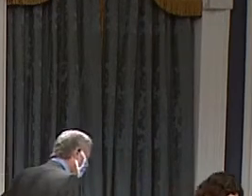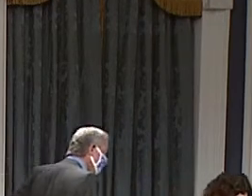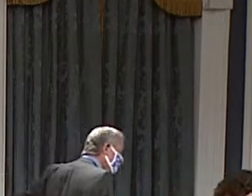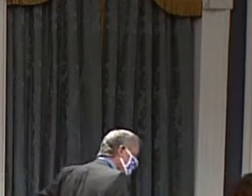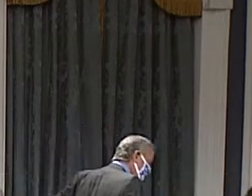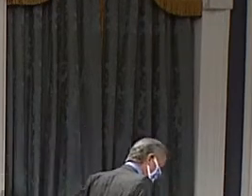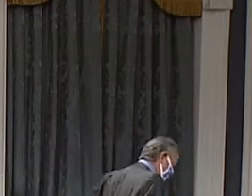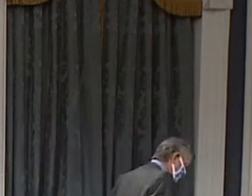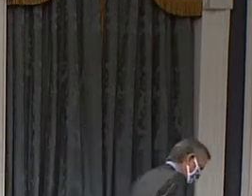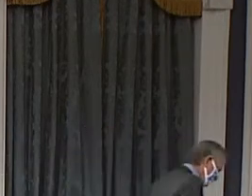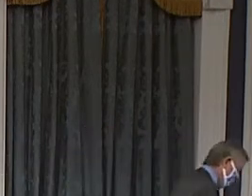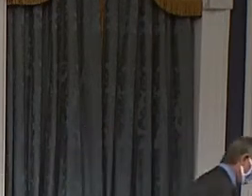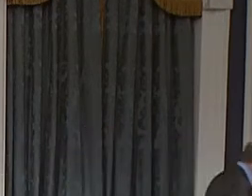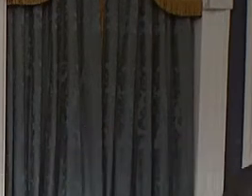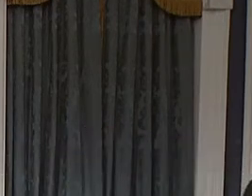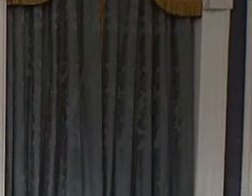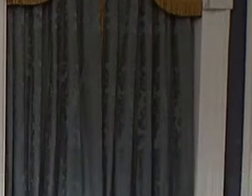We'll see you next time.